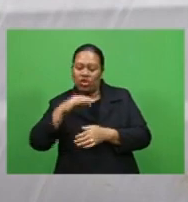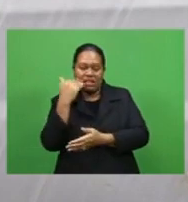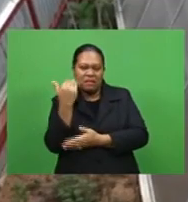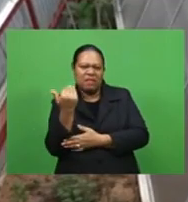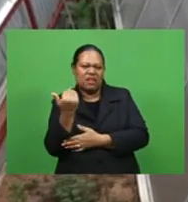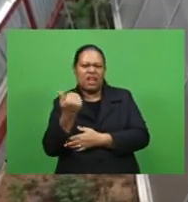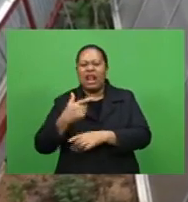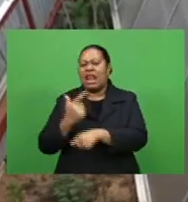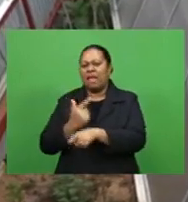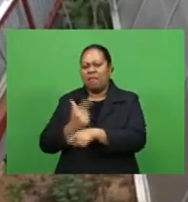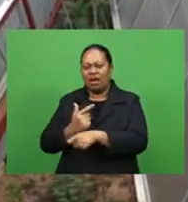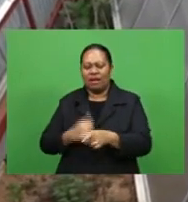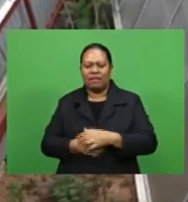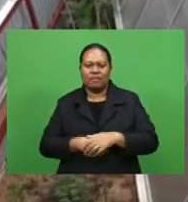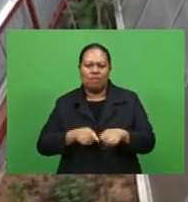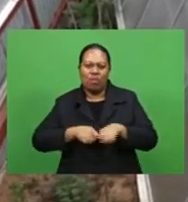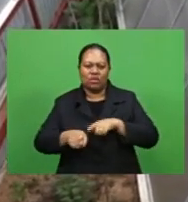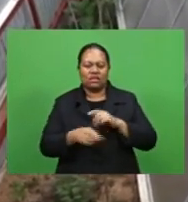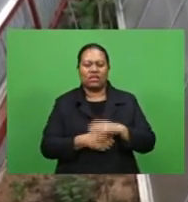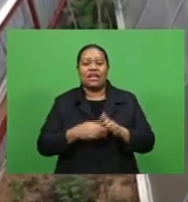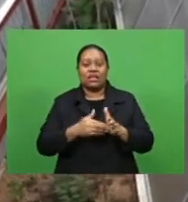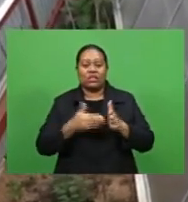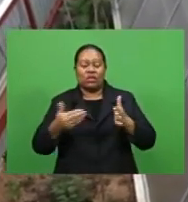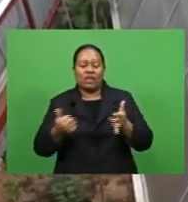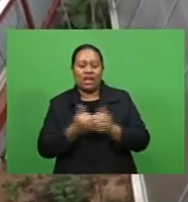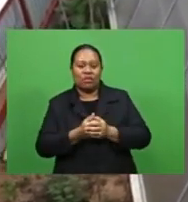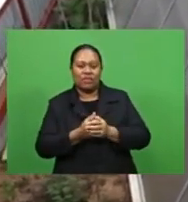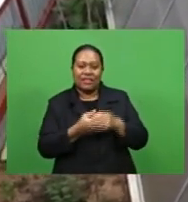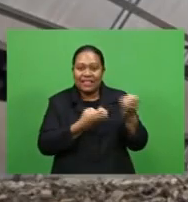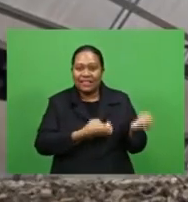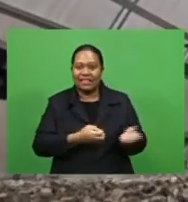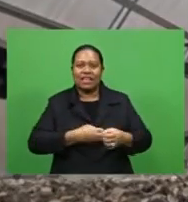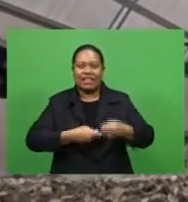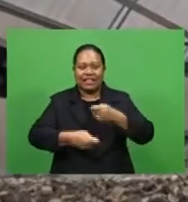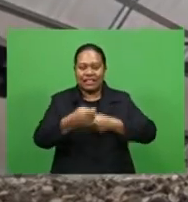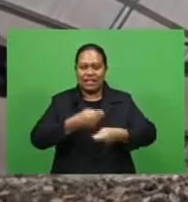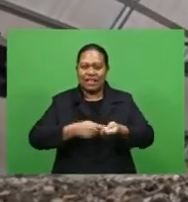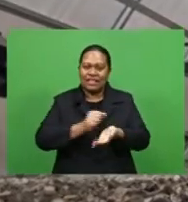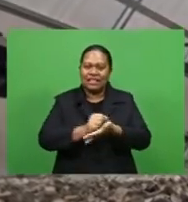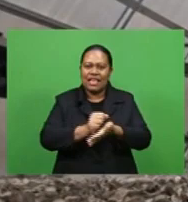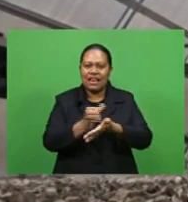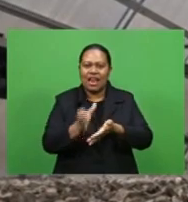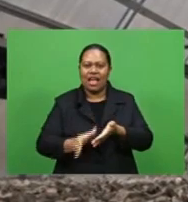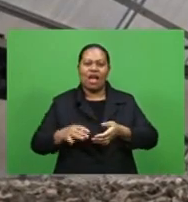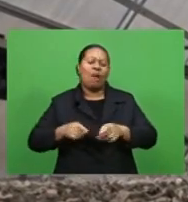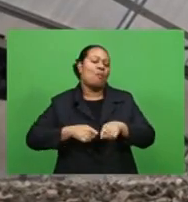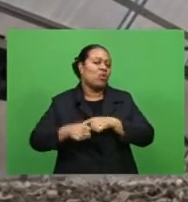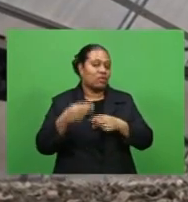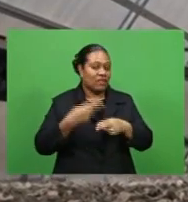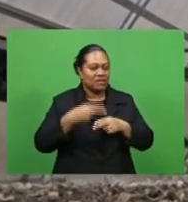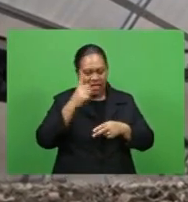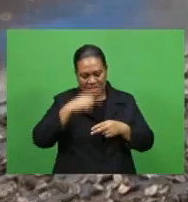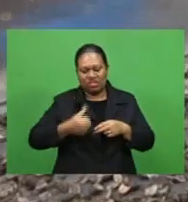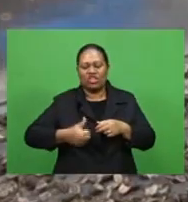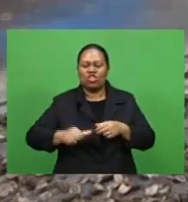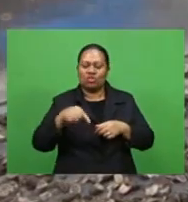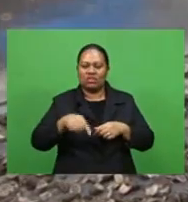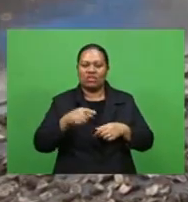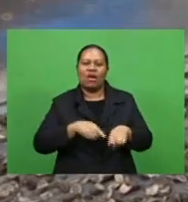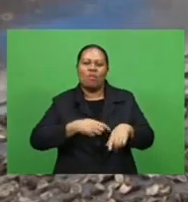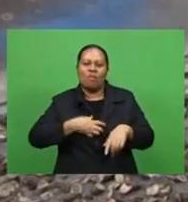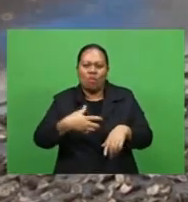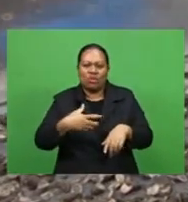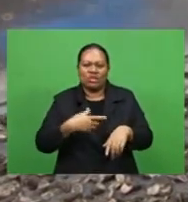lot of labor already five cover farmers and dealers in vanilla level are using this unit with more expressing interest